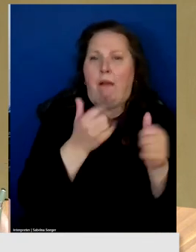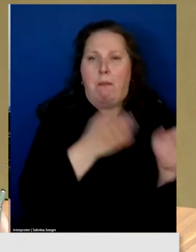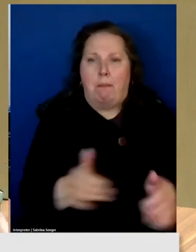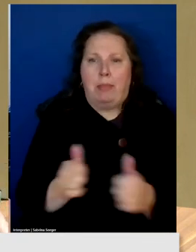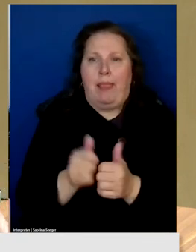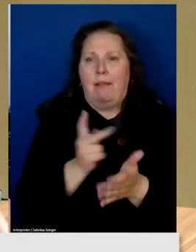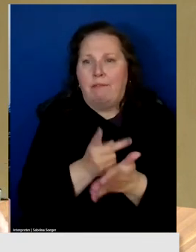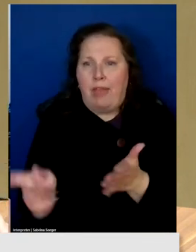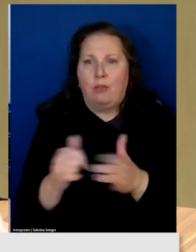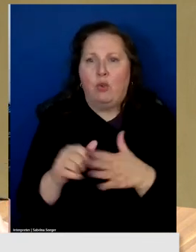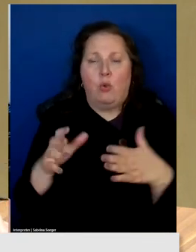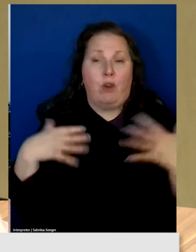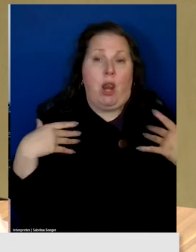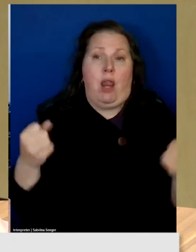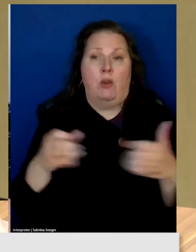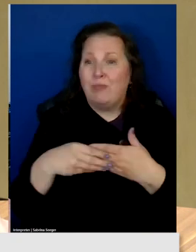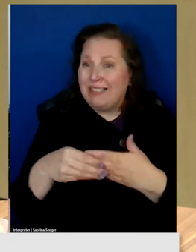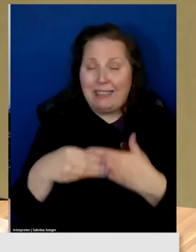So.